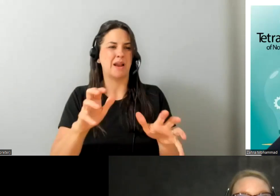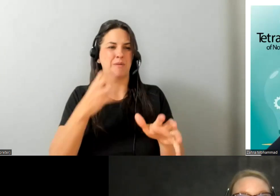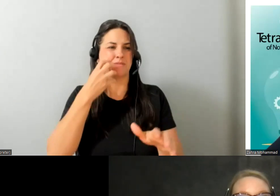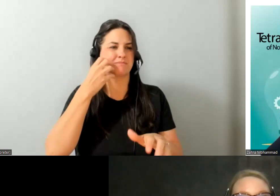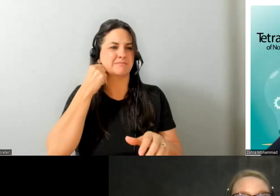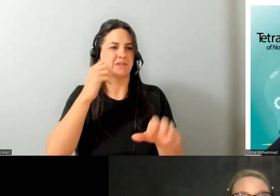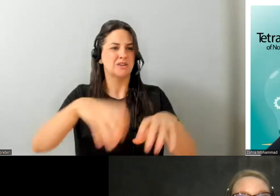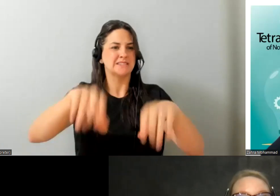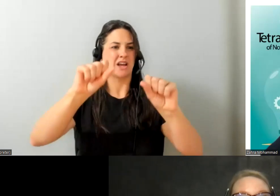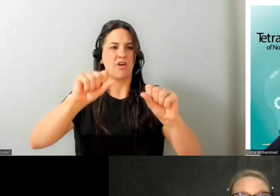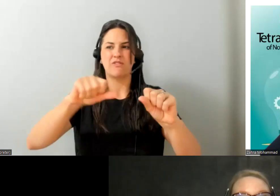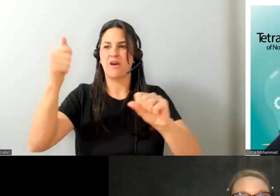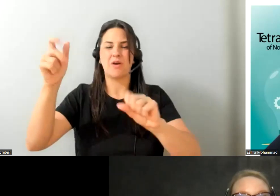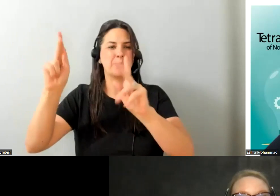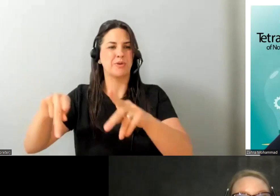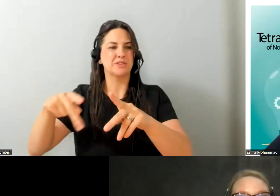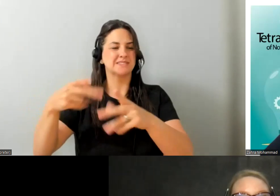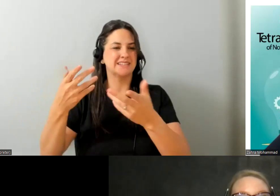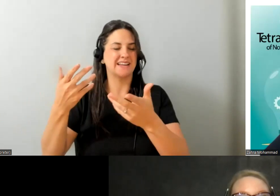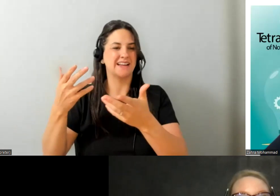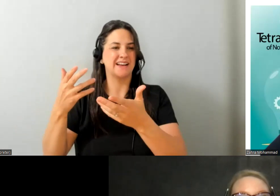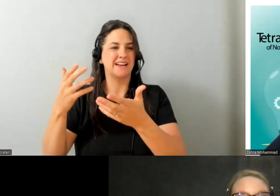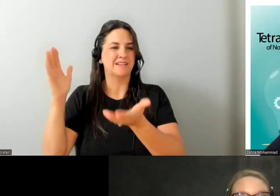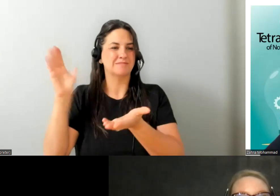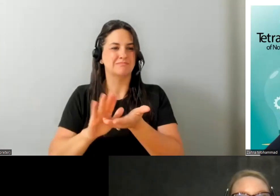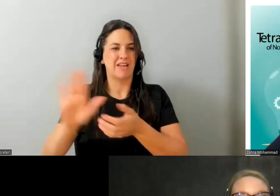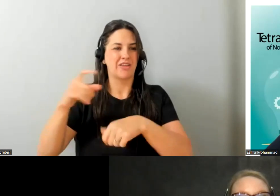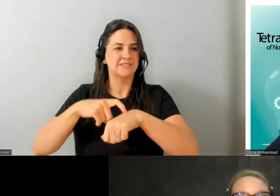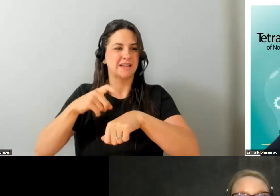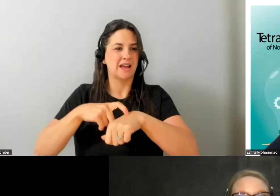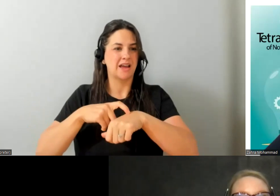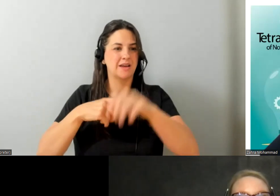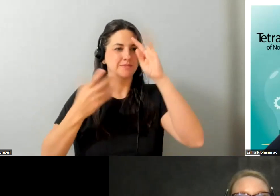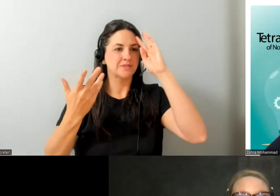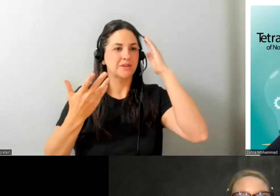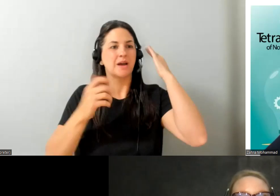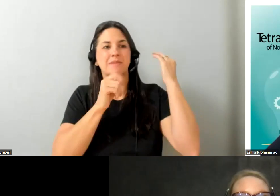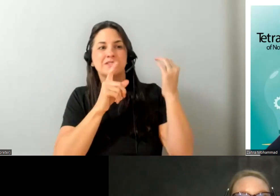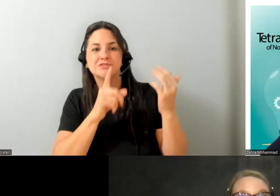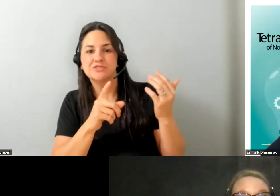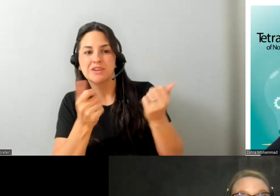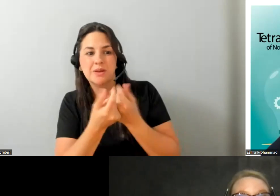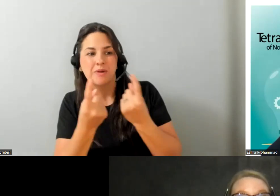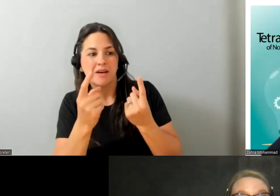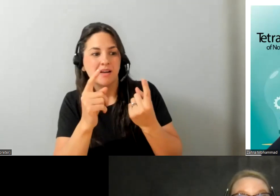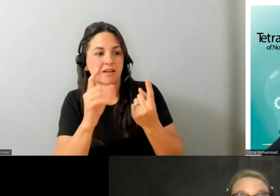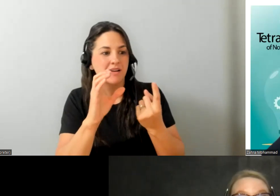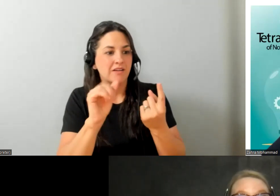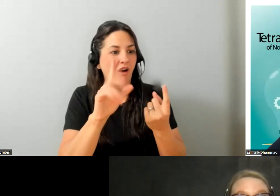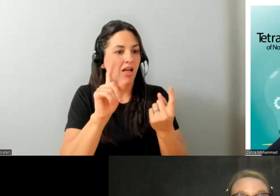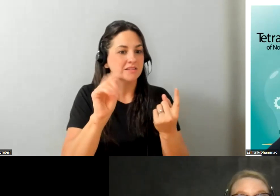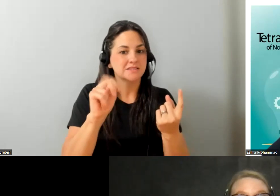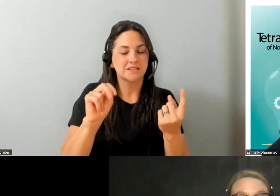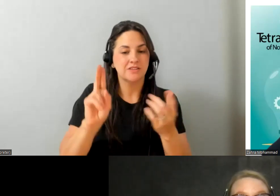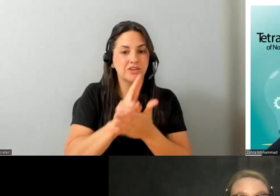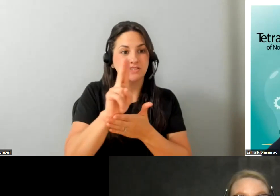to take over anybody else's talk so um i'm not sure anyone from carlton you if uh